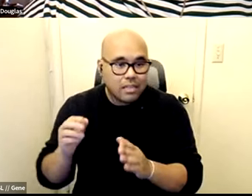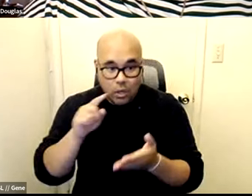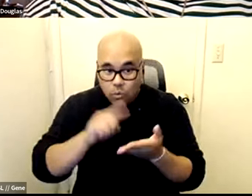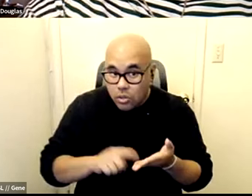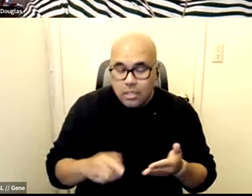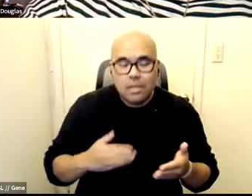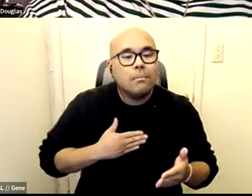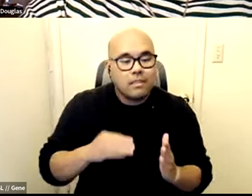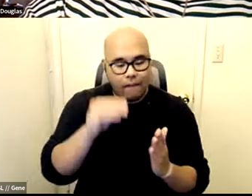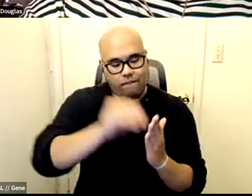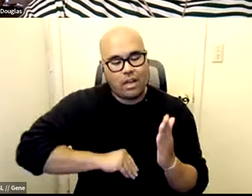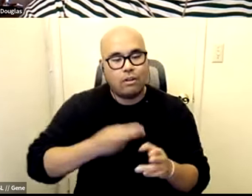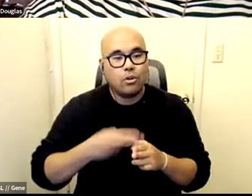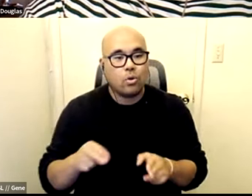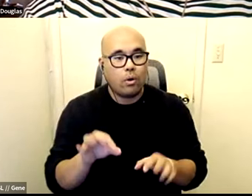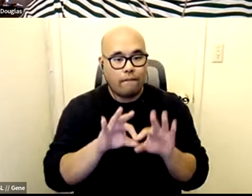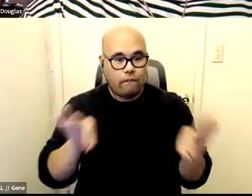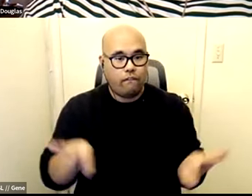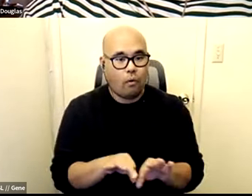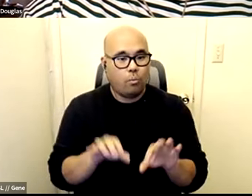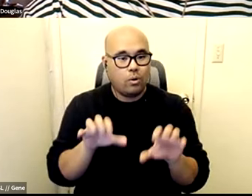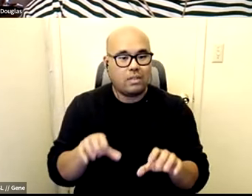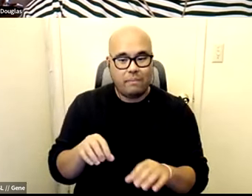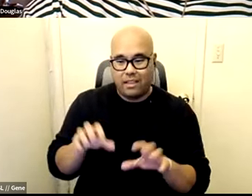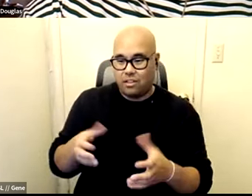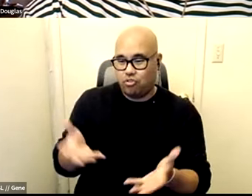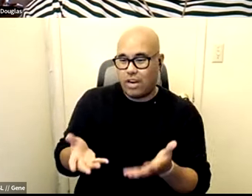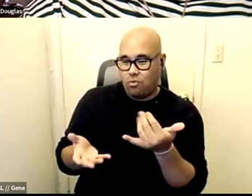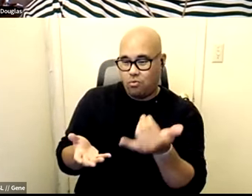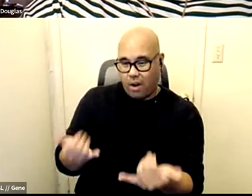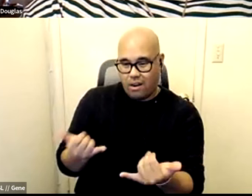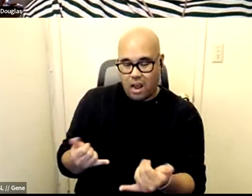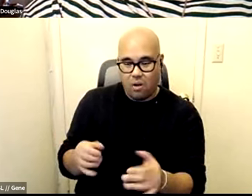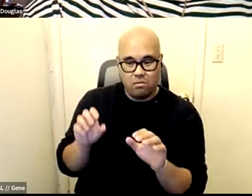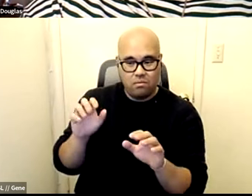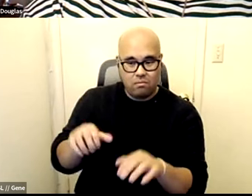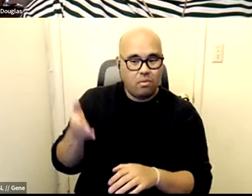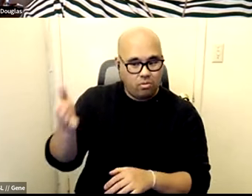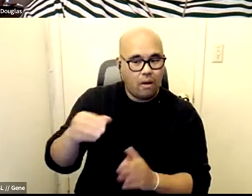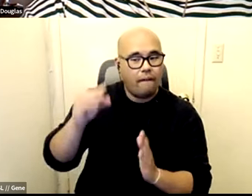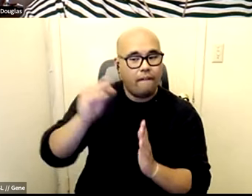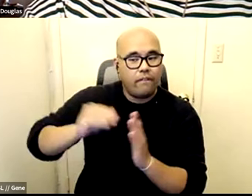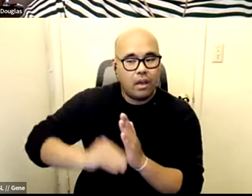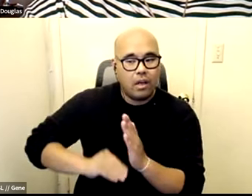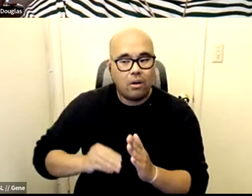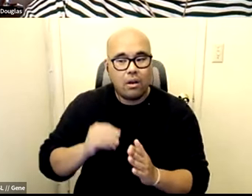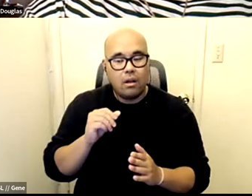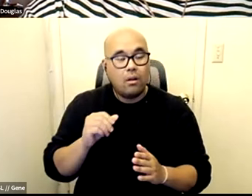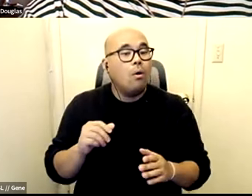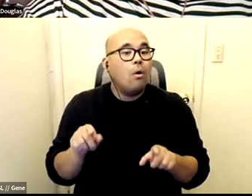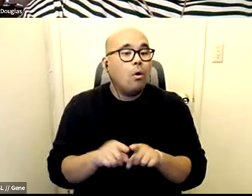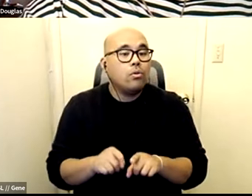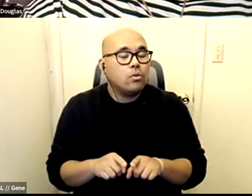this brief form that we're going to drop into the chat right now so we can stay connected with you um and not just leave it here at today's